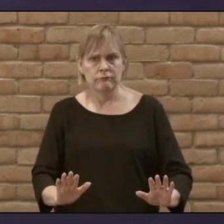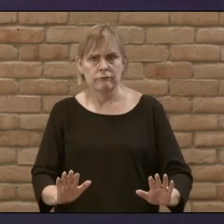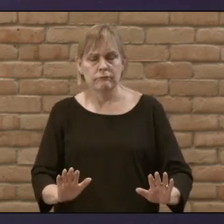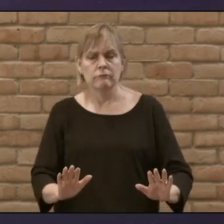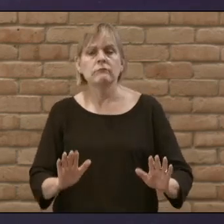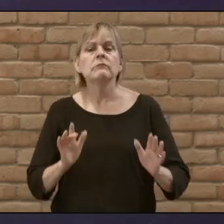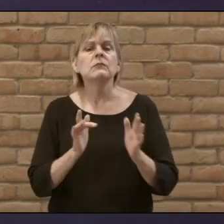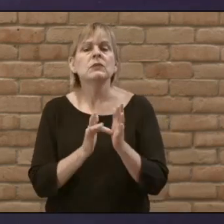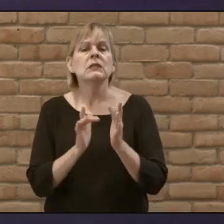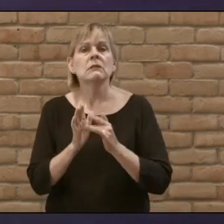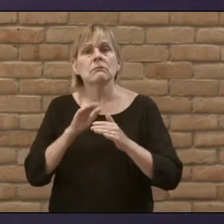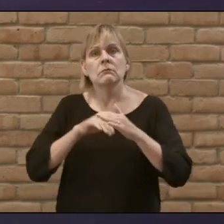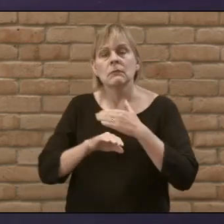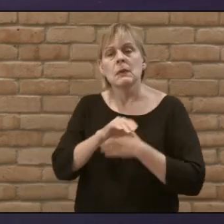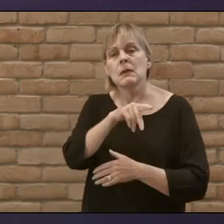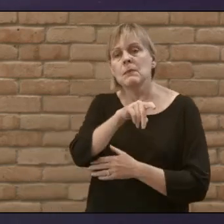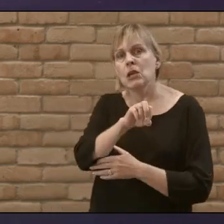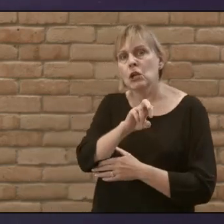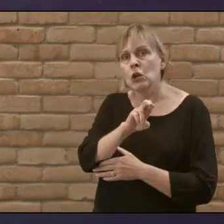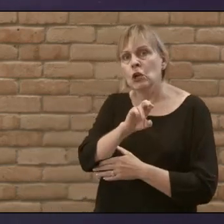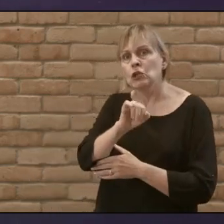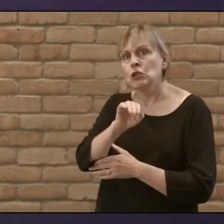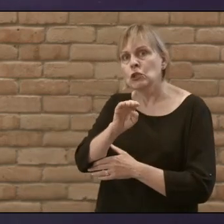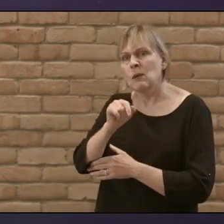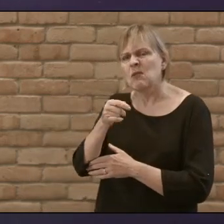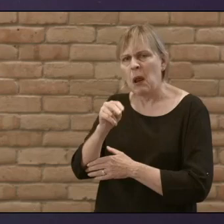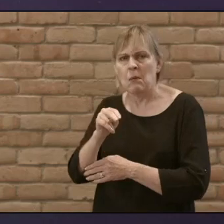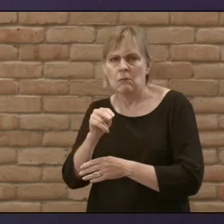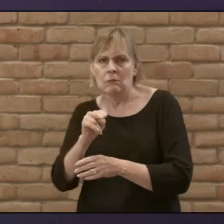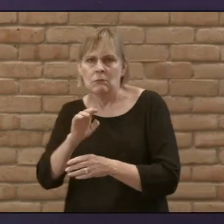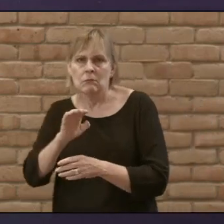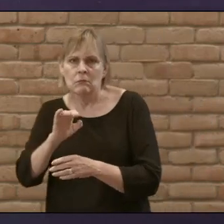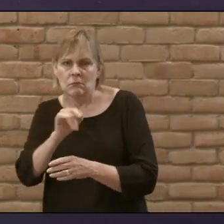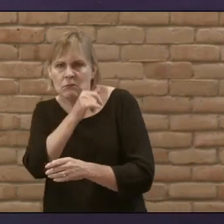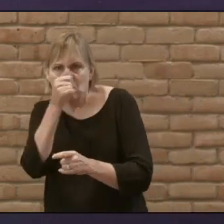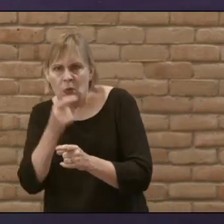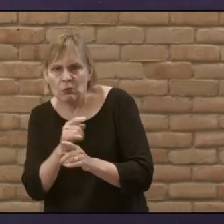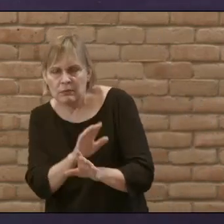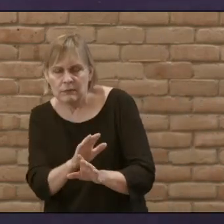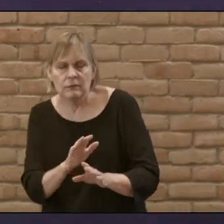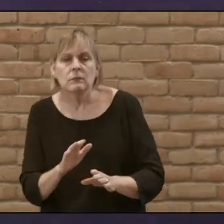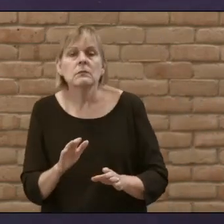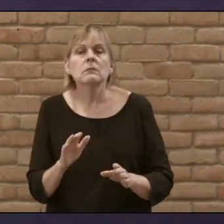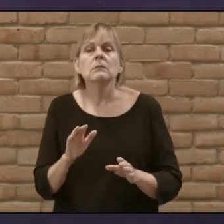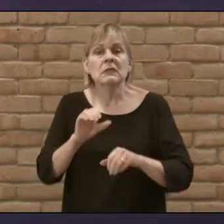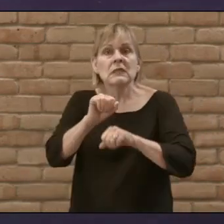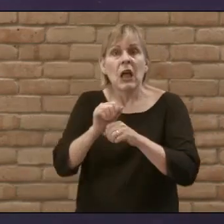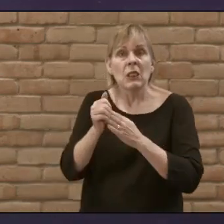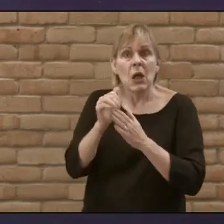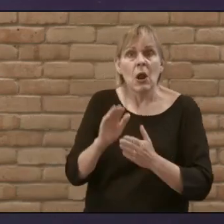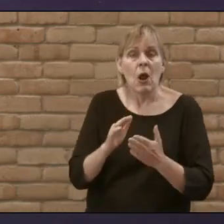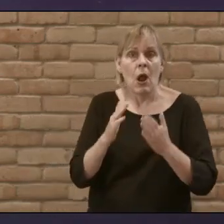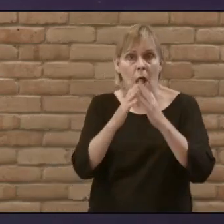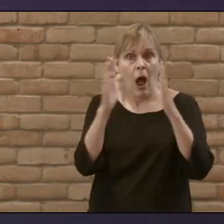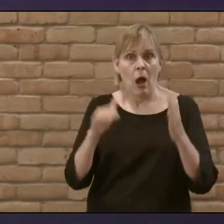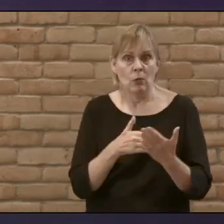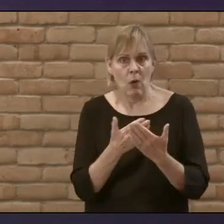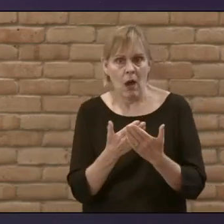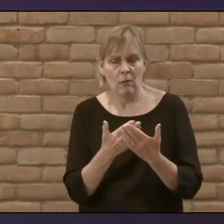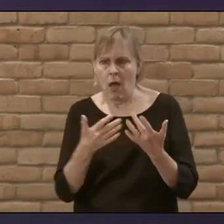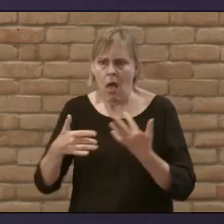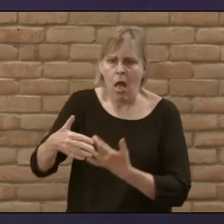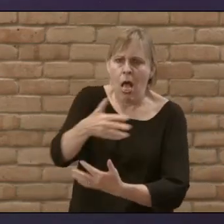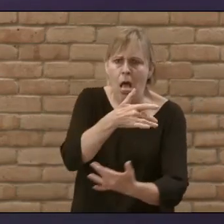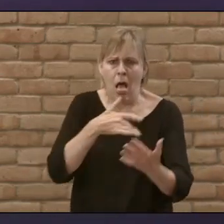with him except Peter, James, and John, the brother of James. When they came to the home of the synagogue leader, Jesus saw much commotion and